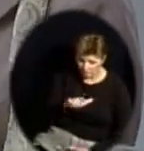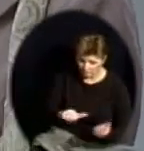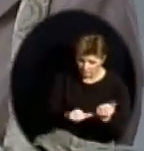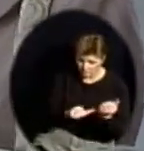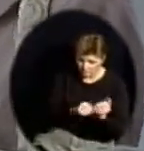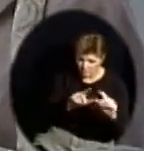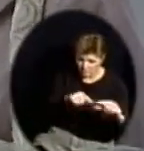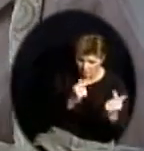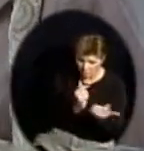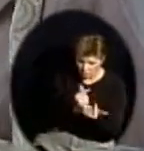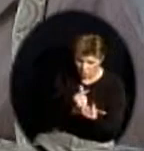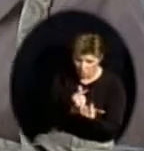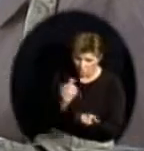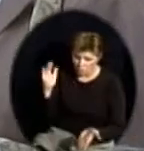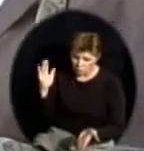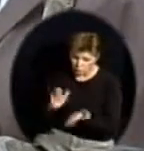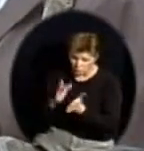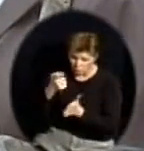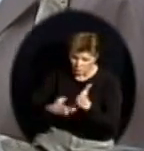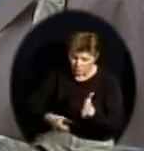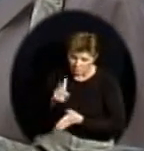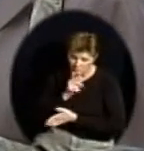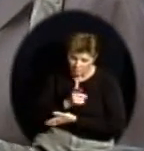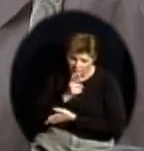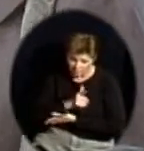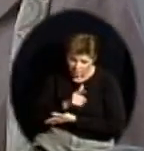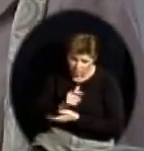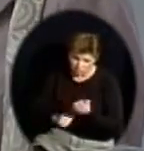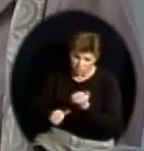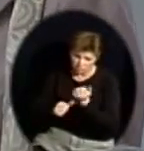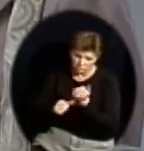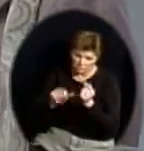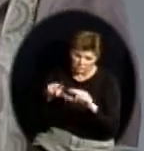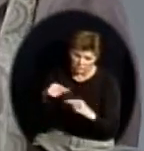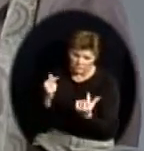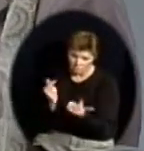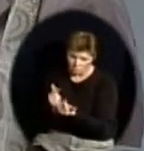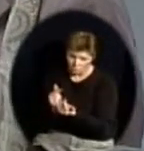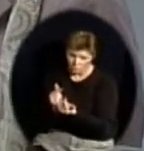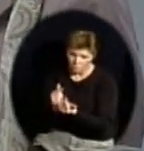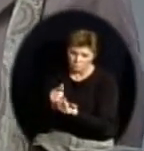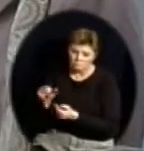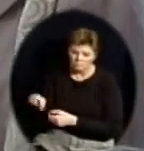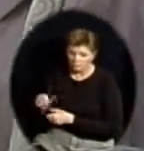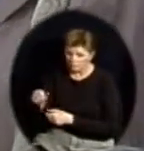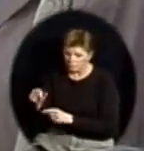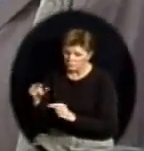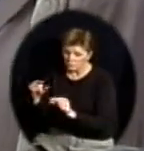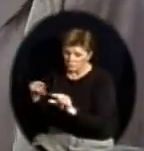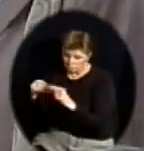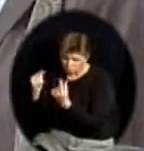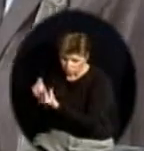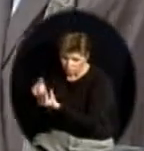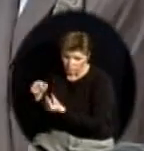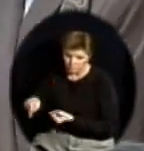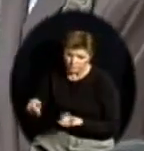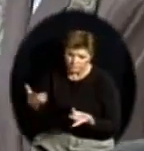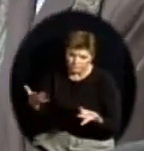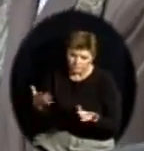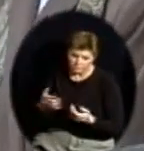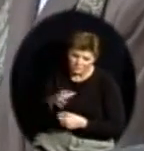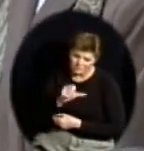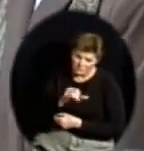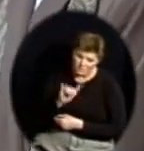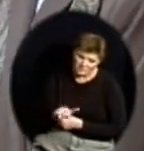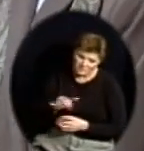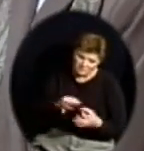score. So I'd actually, in that case, I'd example before times that my score would count. So, again, that's an important piece for